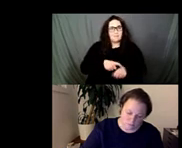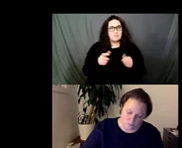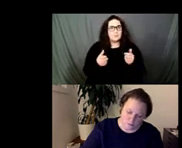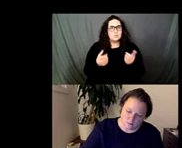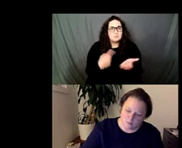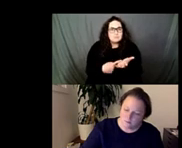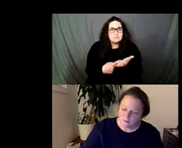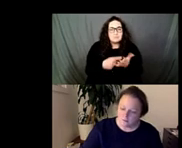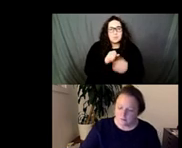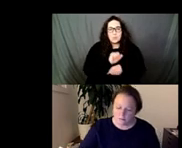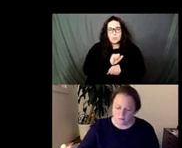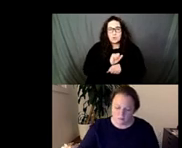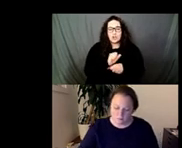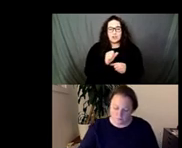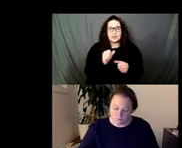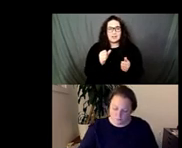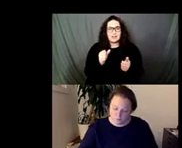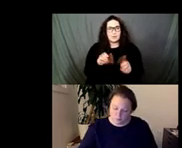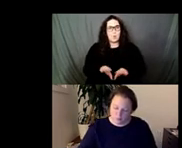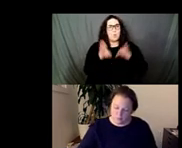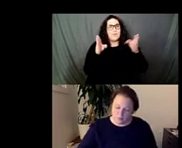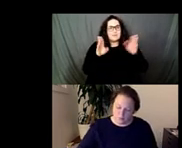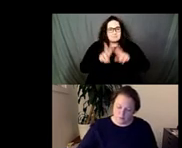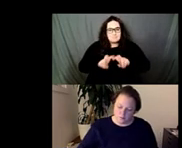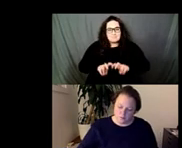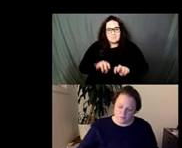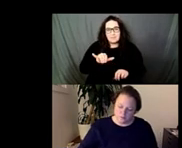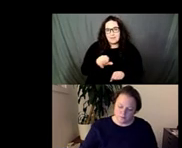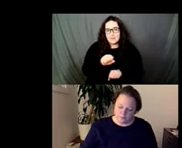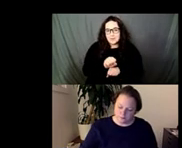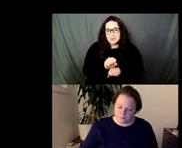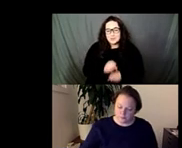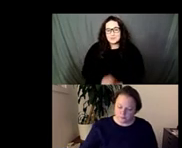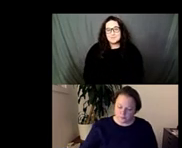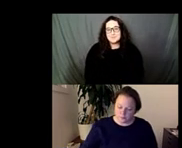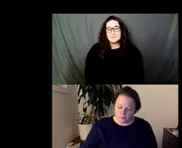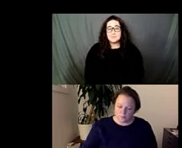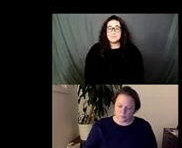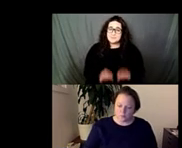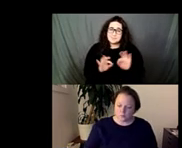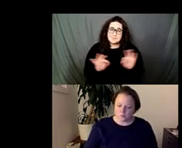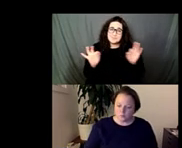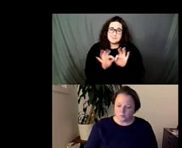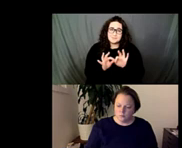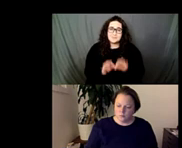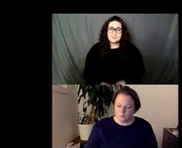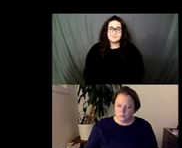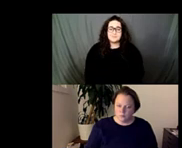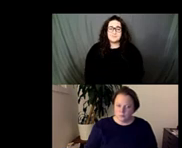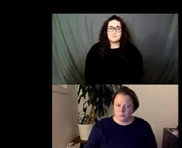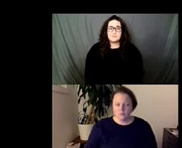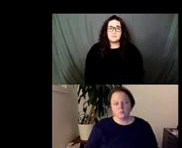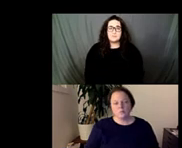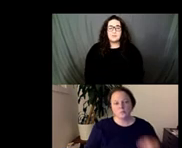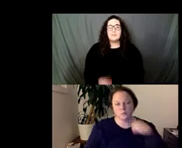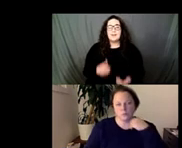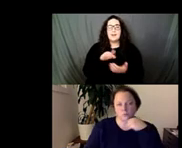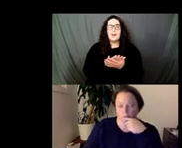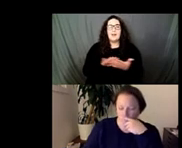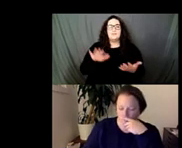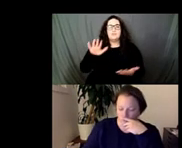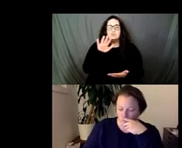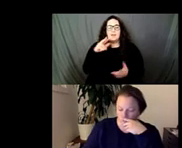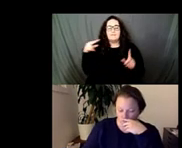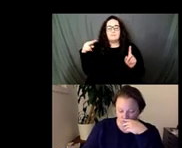is is critically important um i think more abstractly you know what responsibilities to institutions do when they're